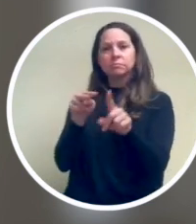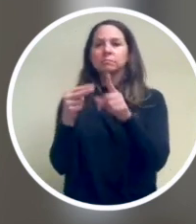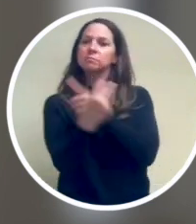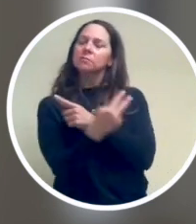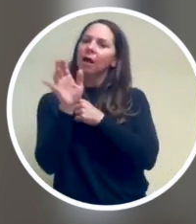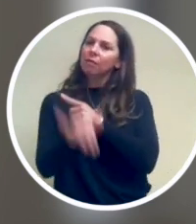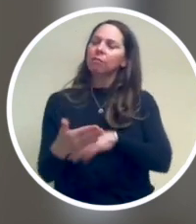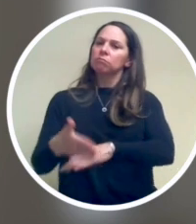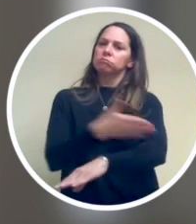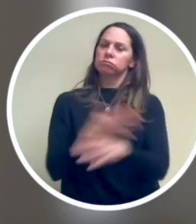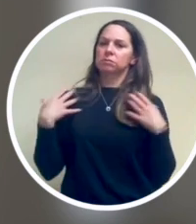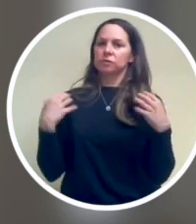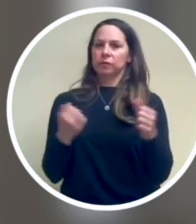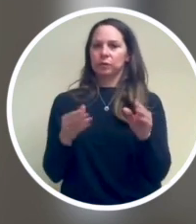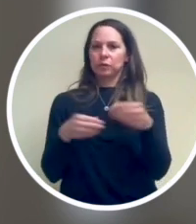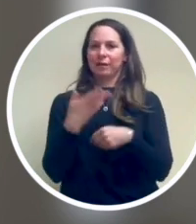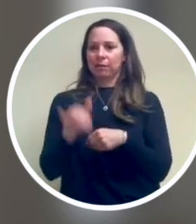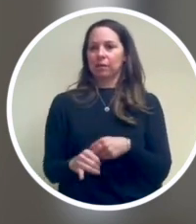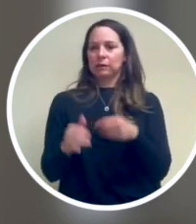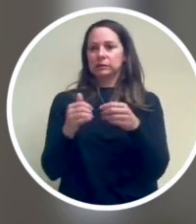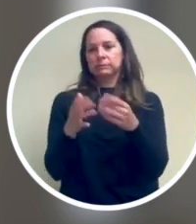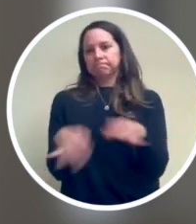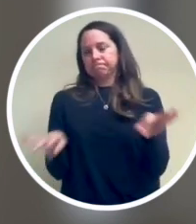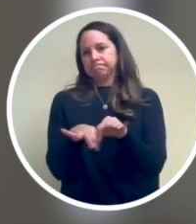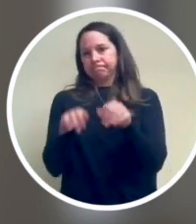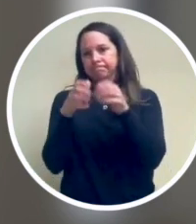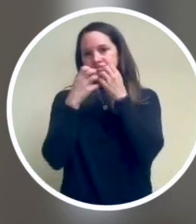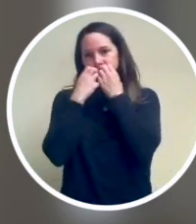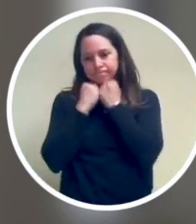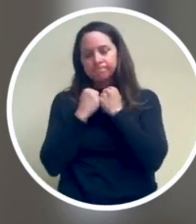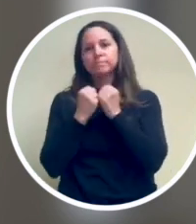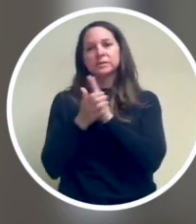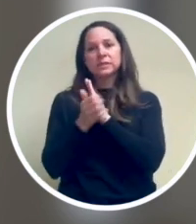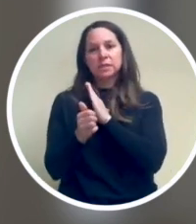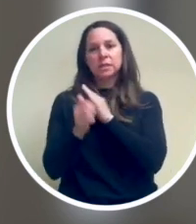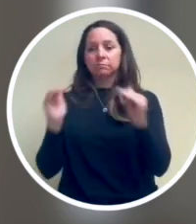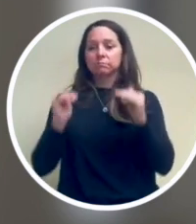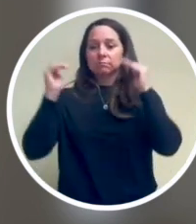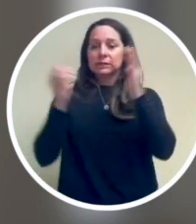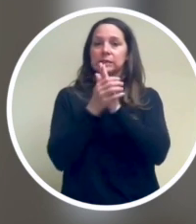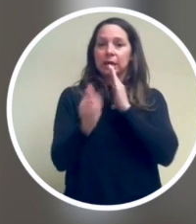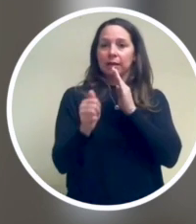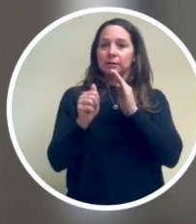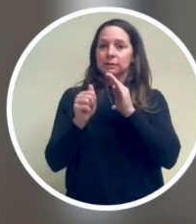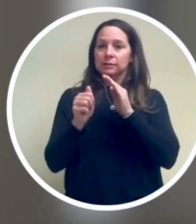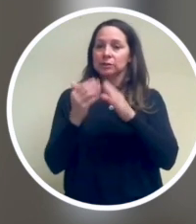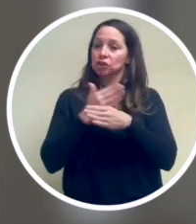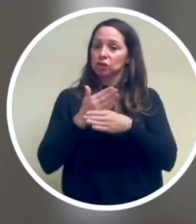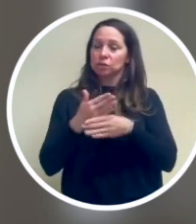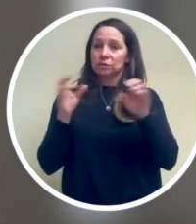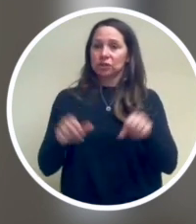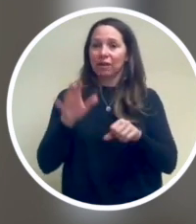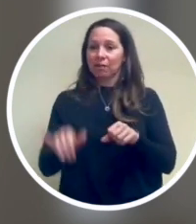different perspectives strengthen the organization is a core competency. Lifting up our talent and unleashing our